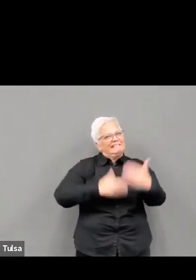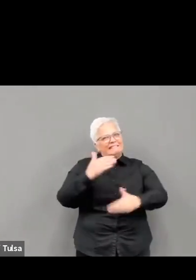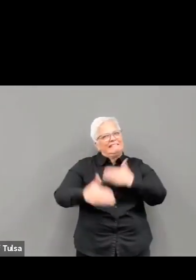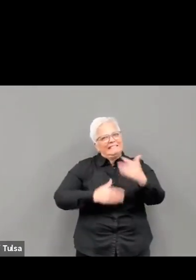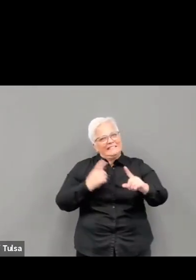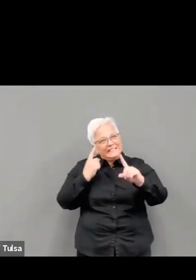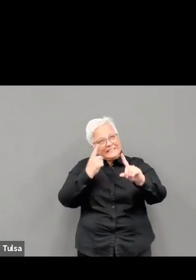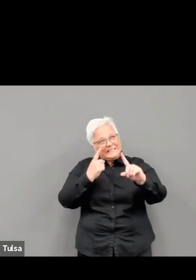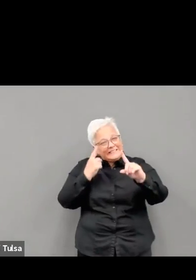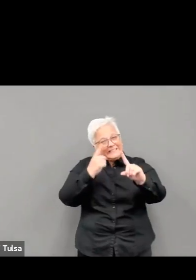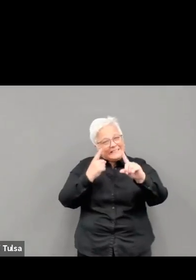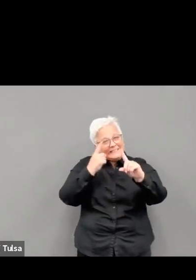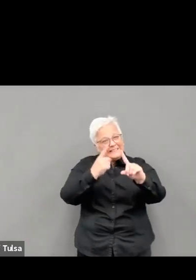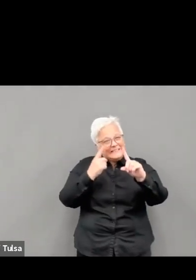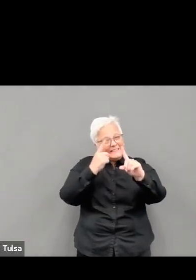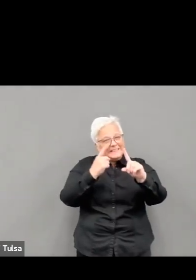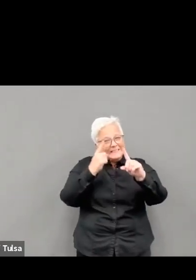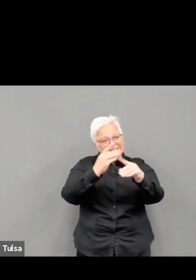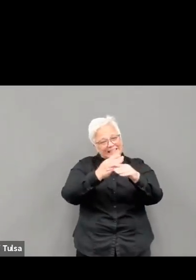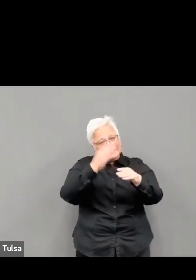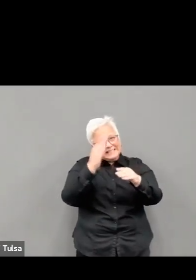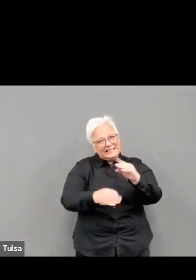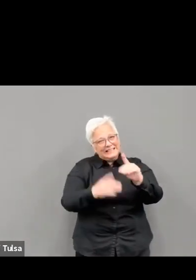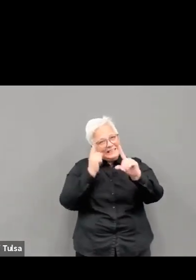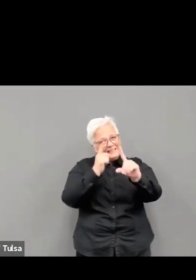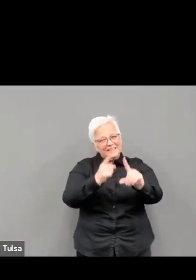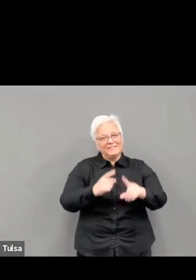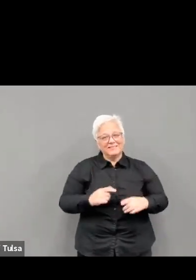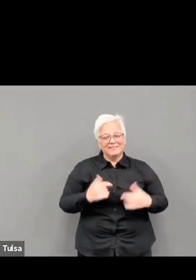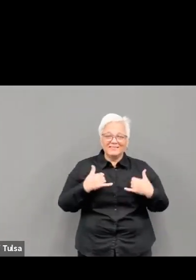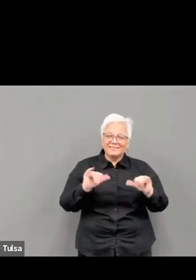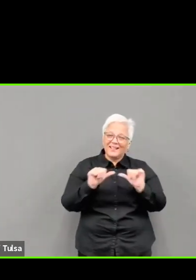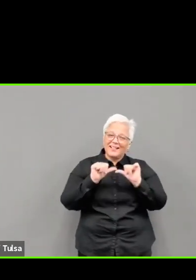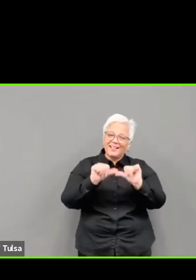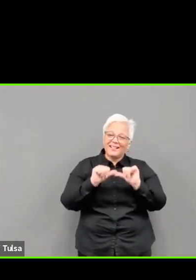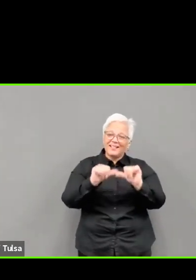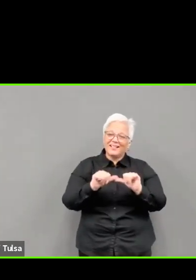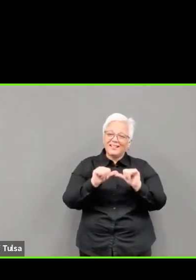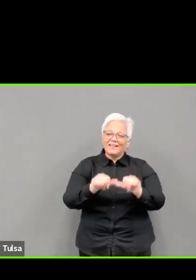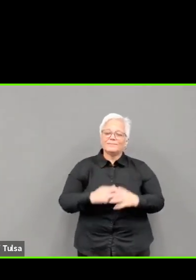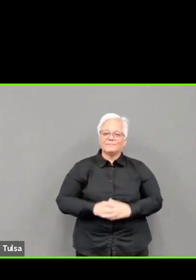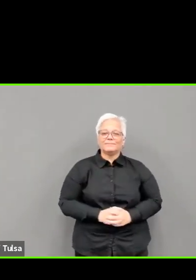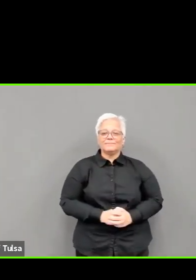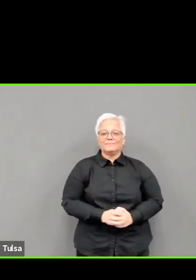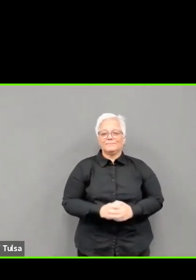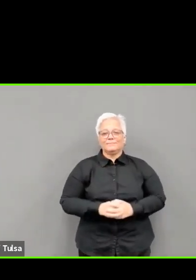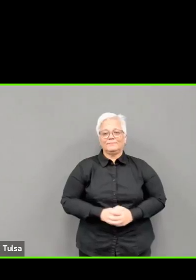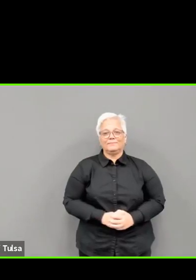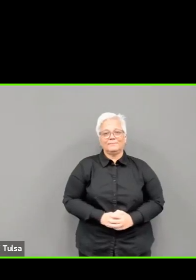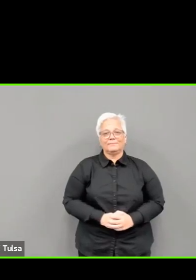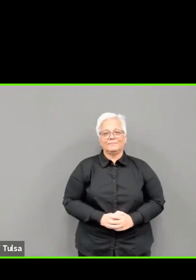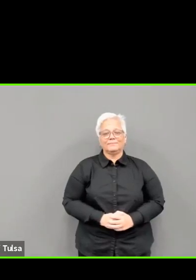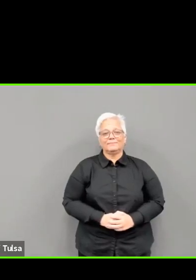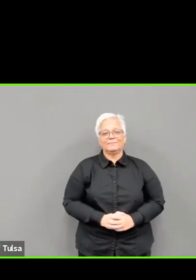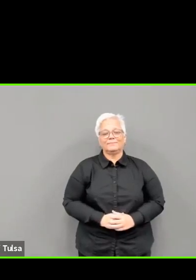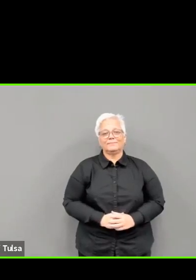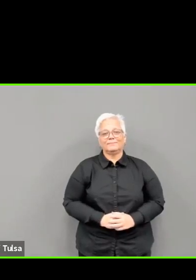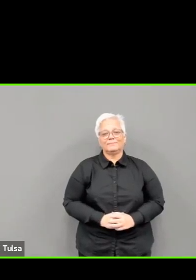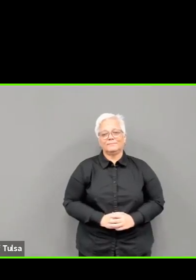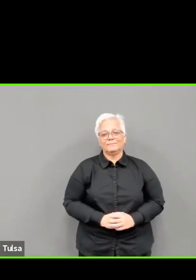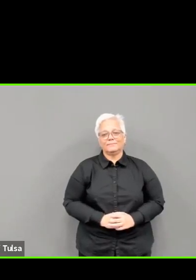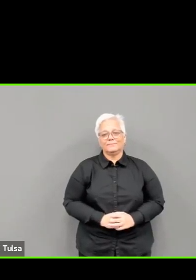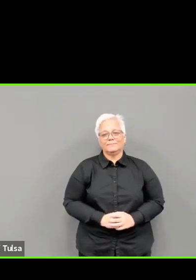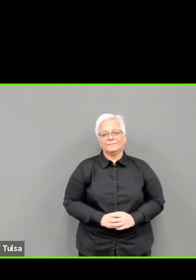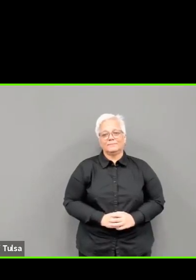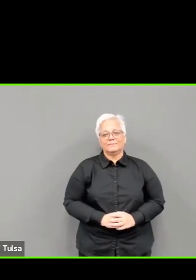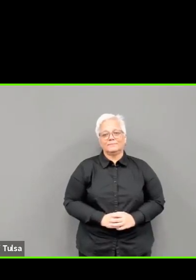a mask, whether or not you've been vaccinated. Thank you. Thank you, Dr. Monk. Please stand by while